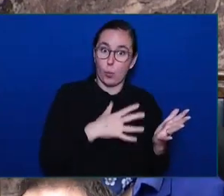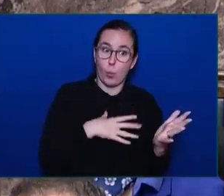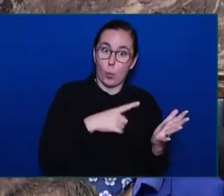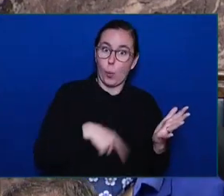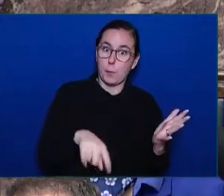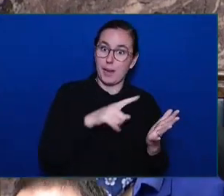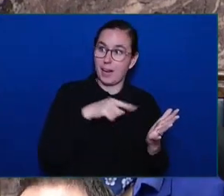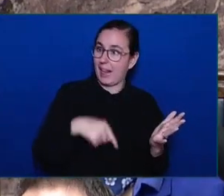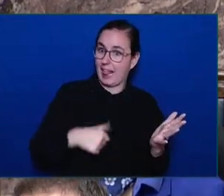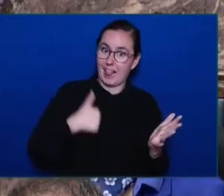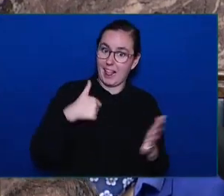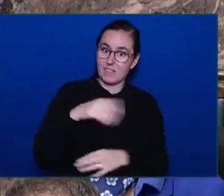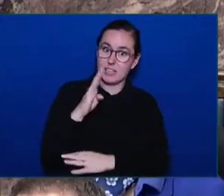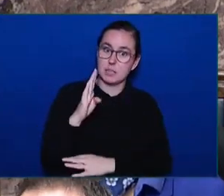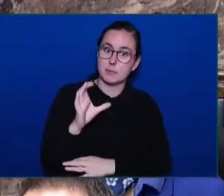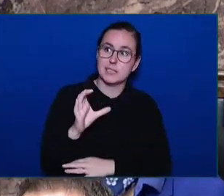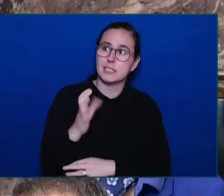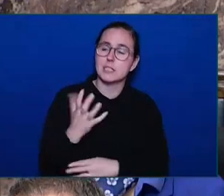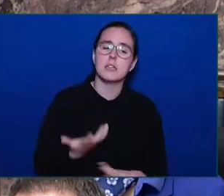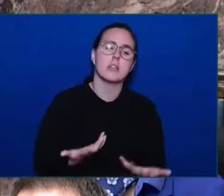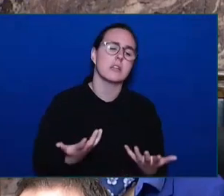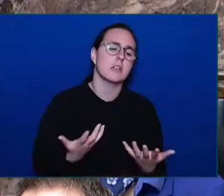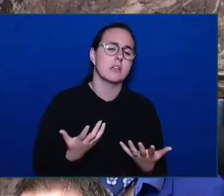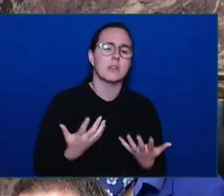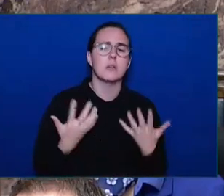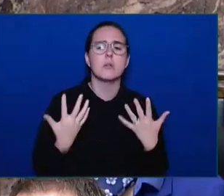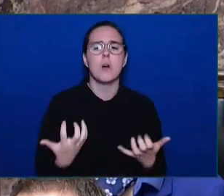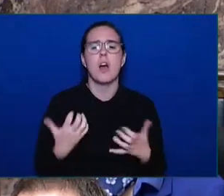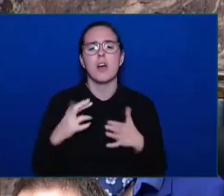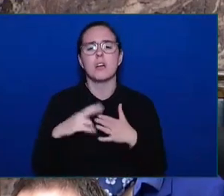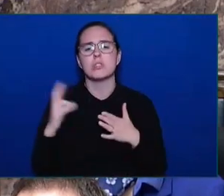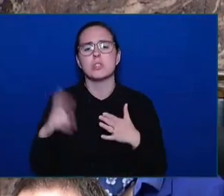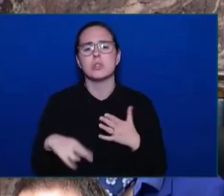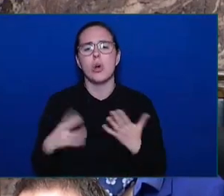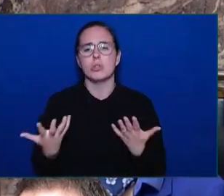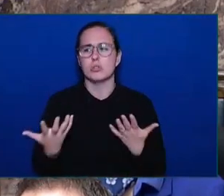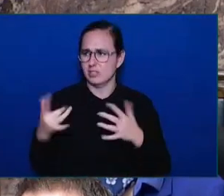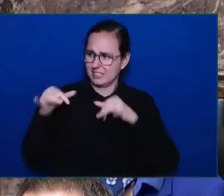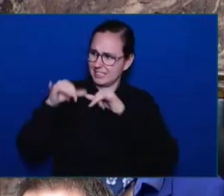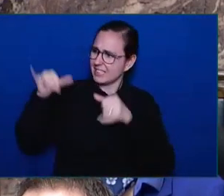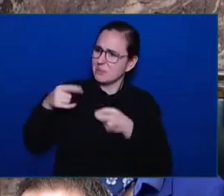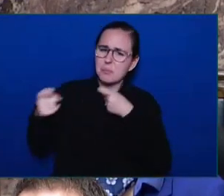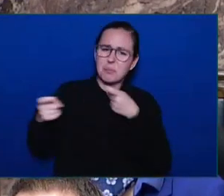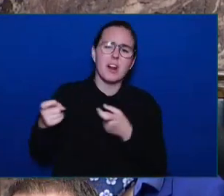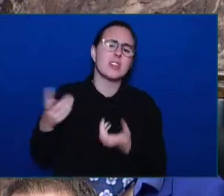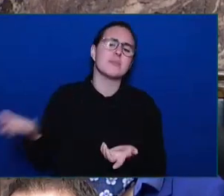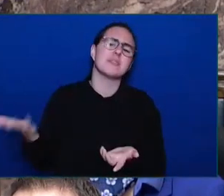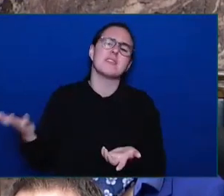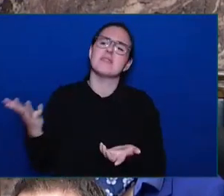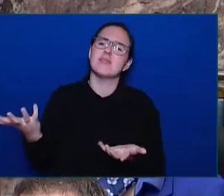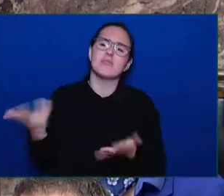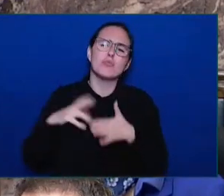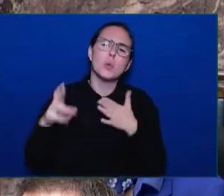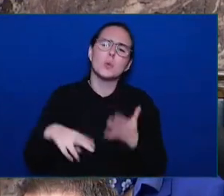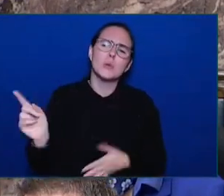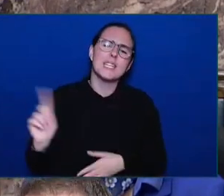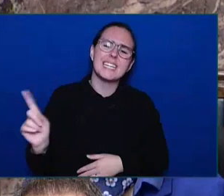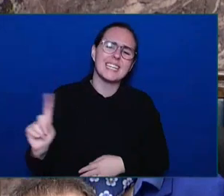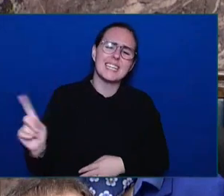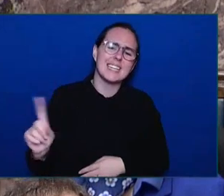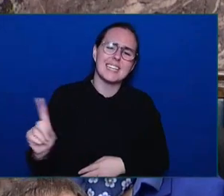is managed. Every single day, we hear from women across this province who want this Premier